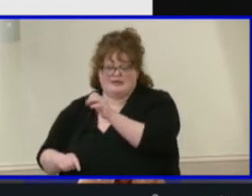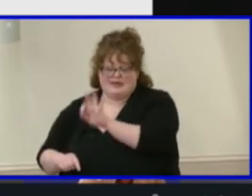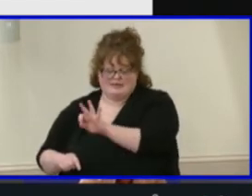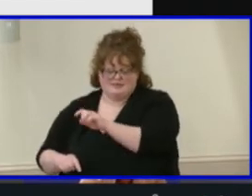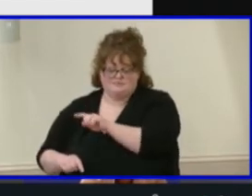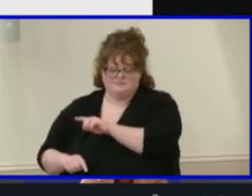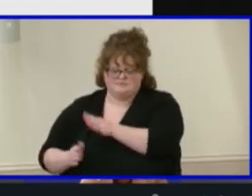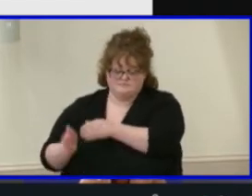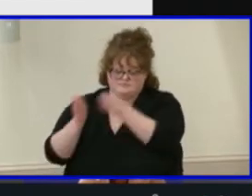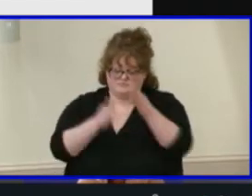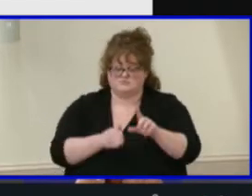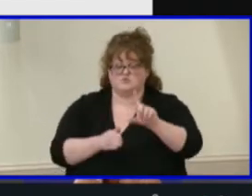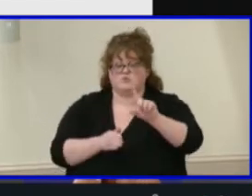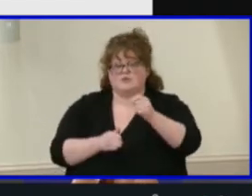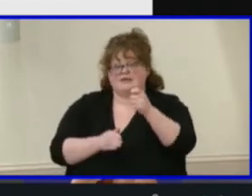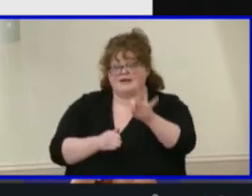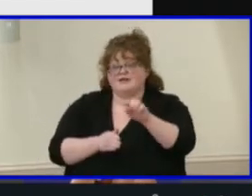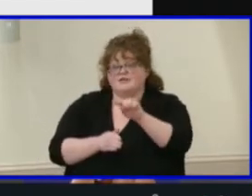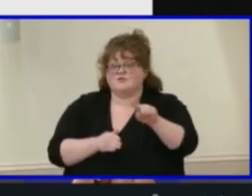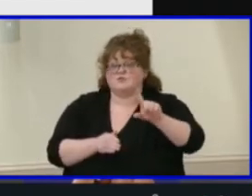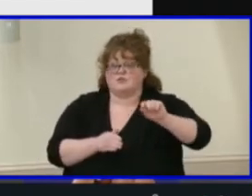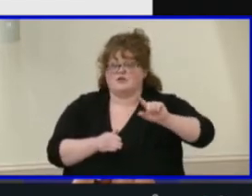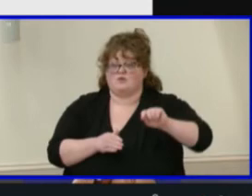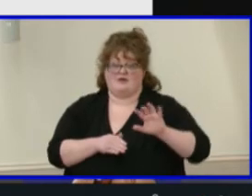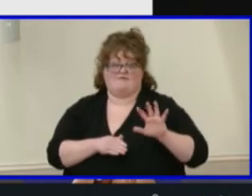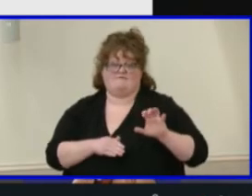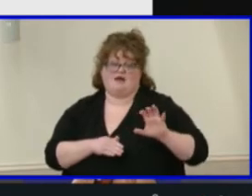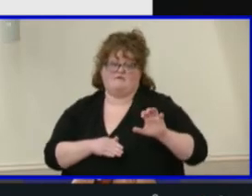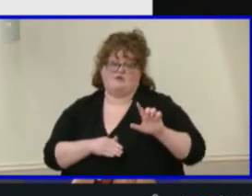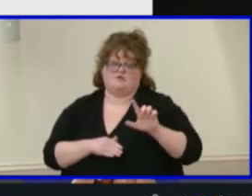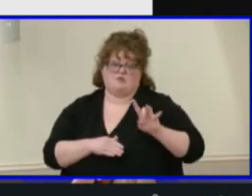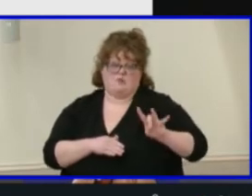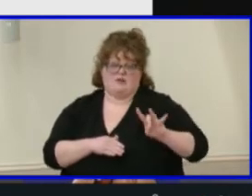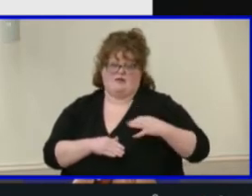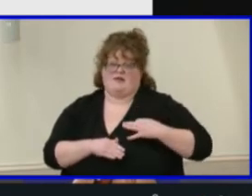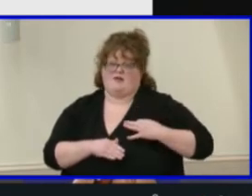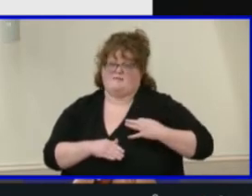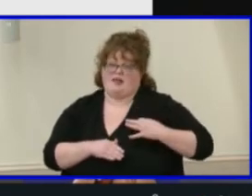2019-2020, there were 528 applicants.